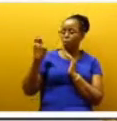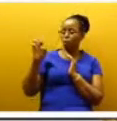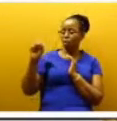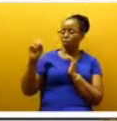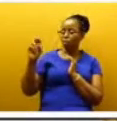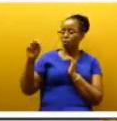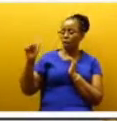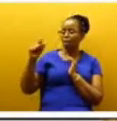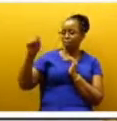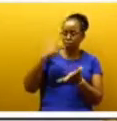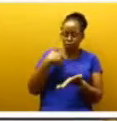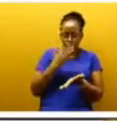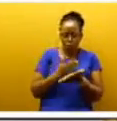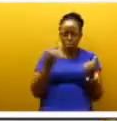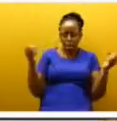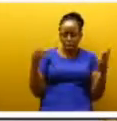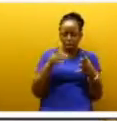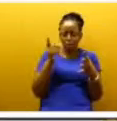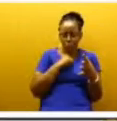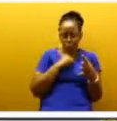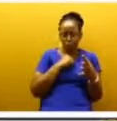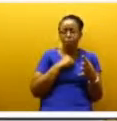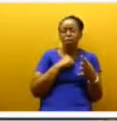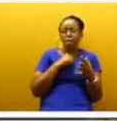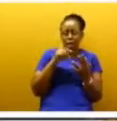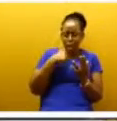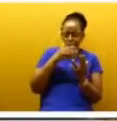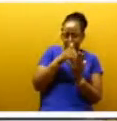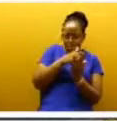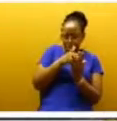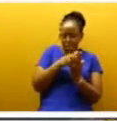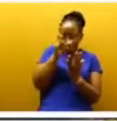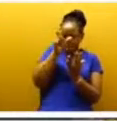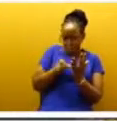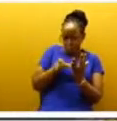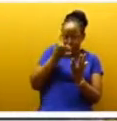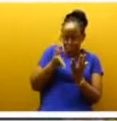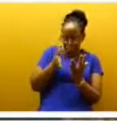an attack from the position of man in the middle.